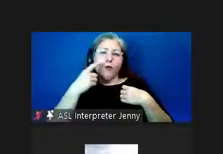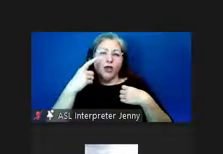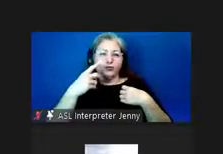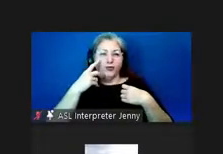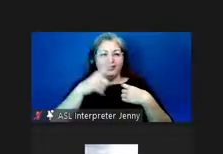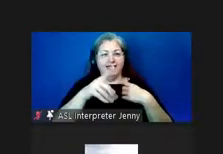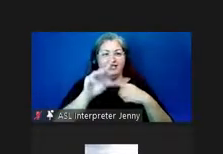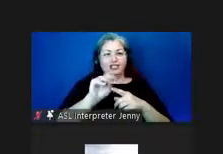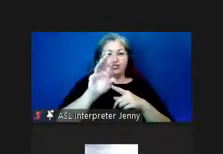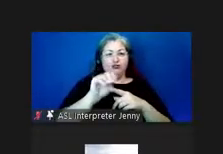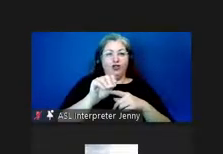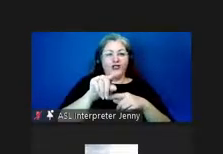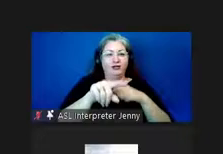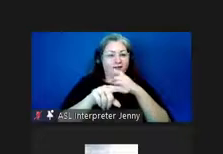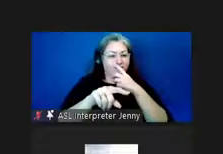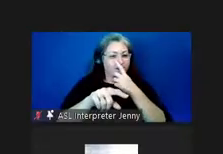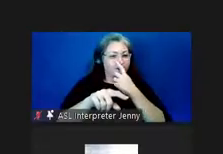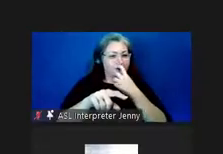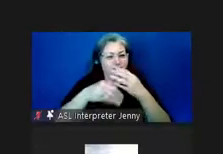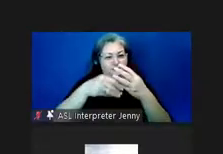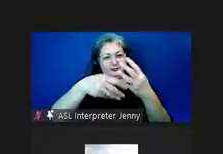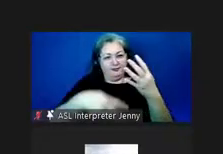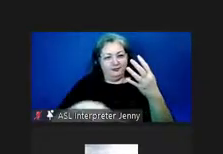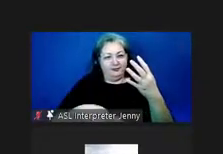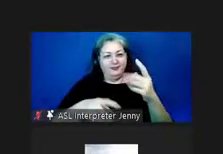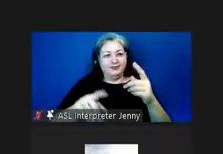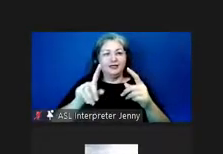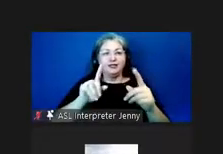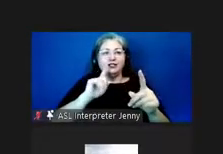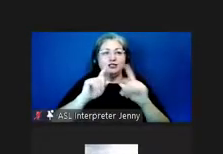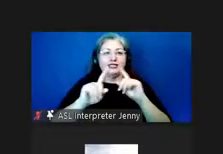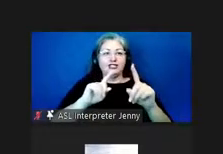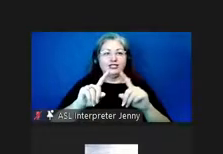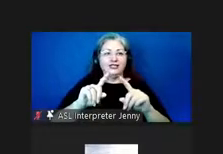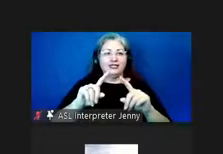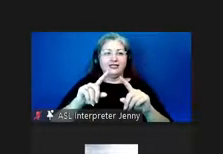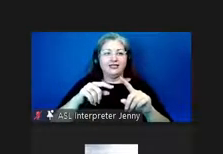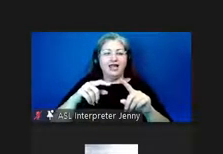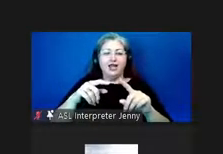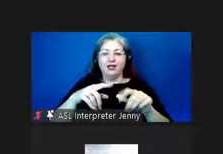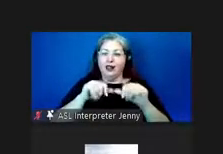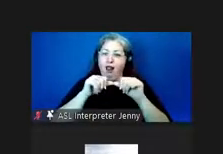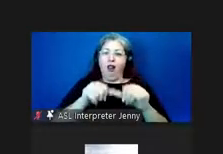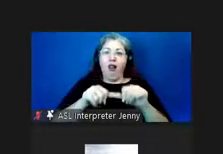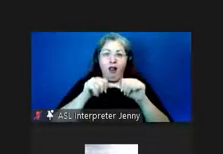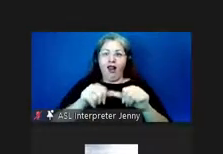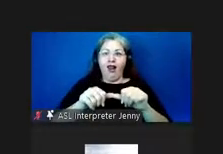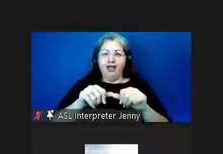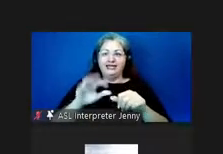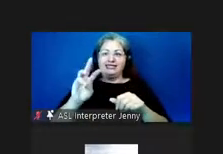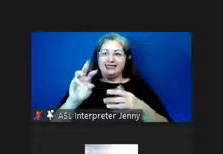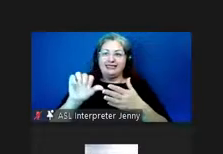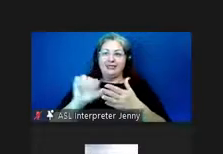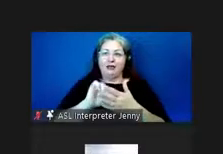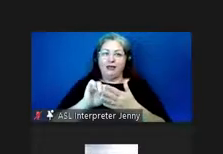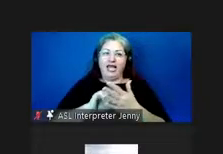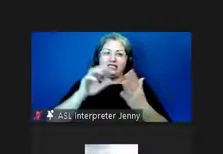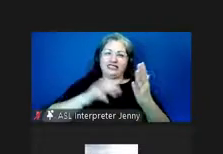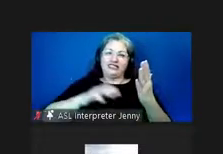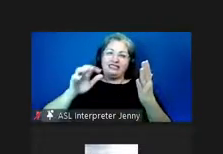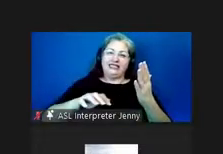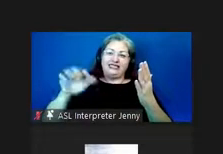screenshot of the the discussion i sort of elided it it went on for like six pages this size